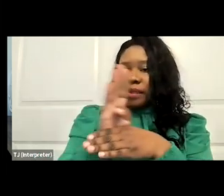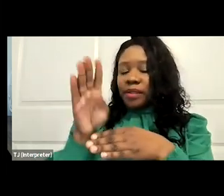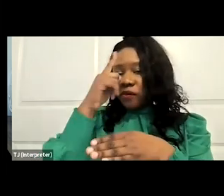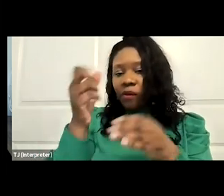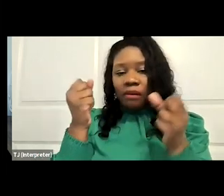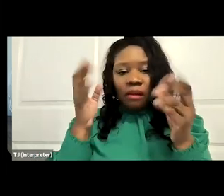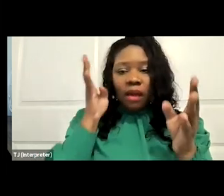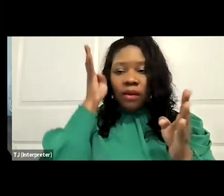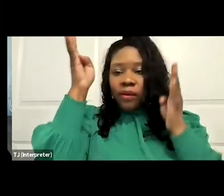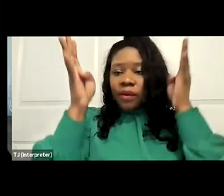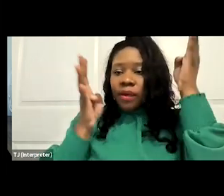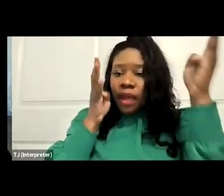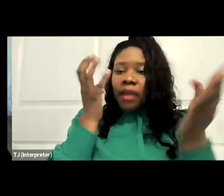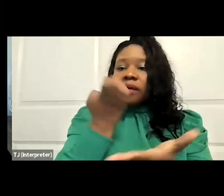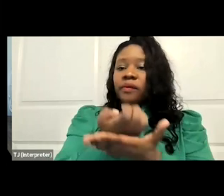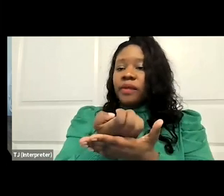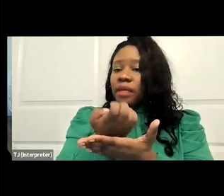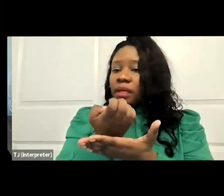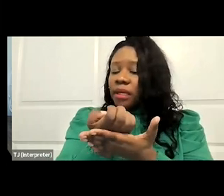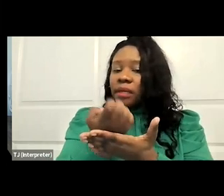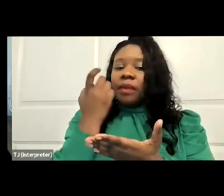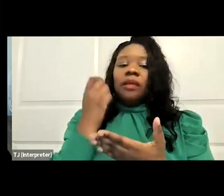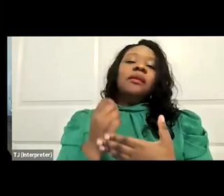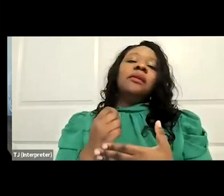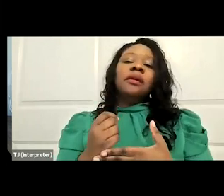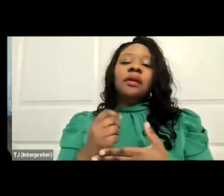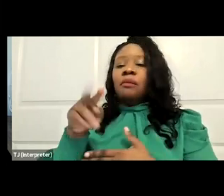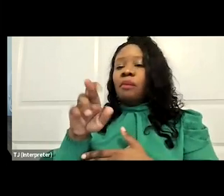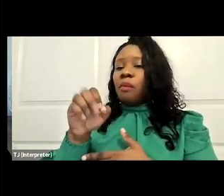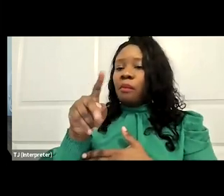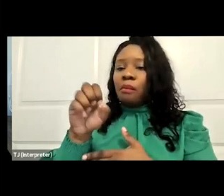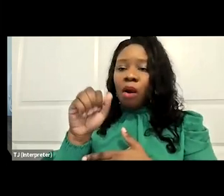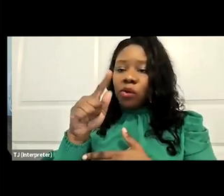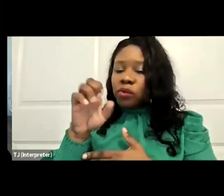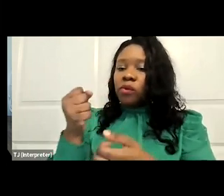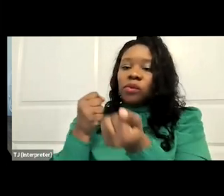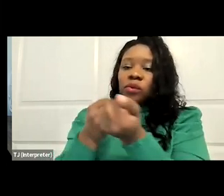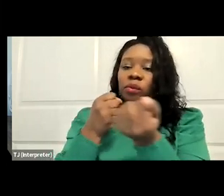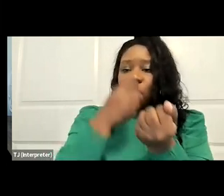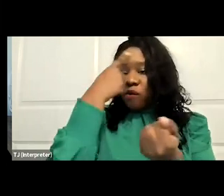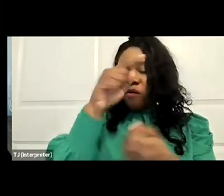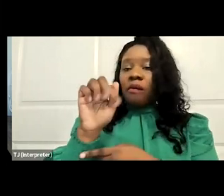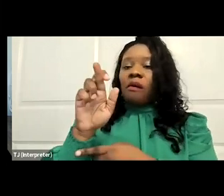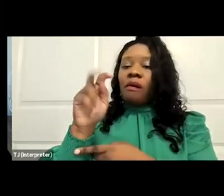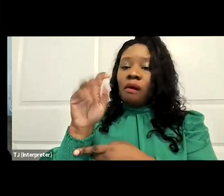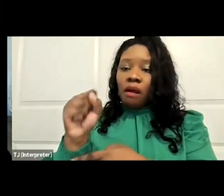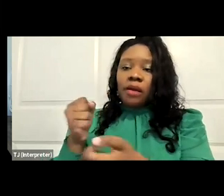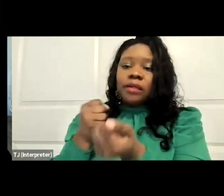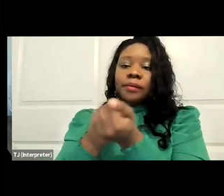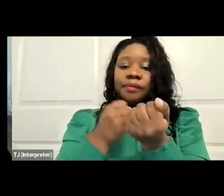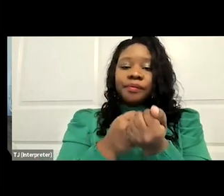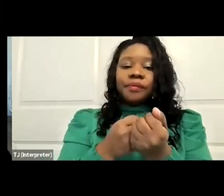of the creative economy proposals that arts advocates support. But we do have two hardliners